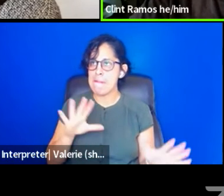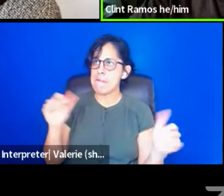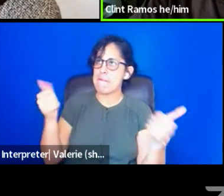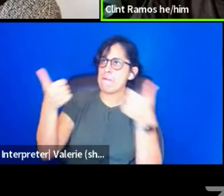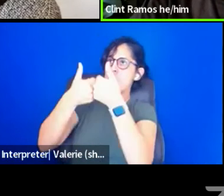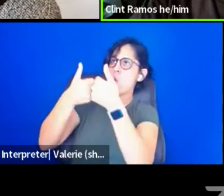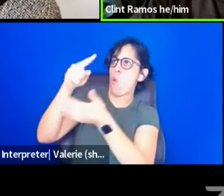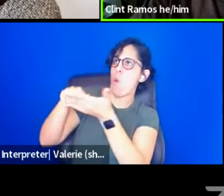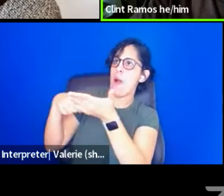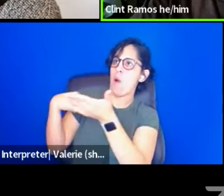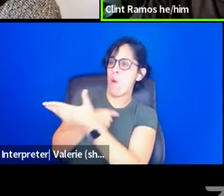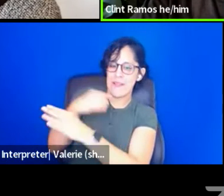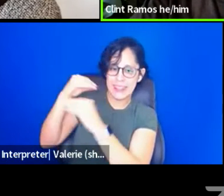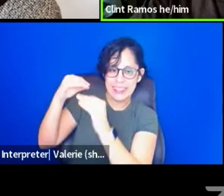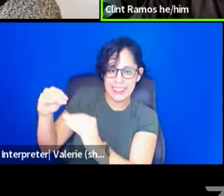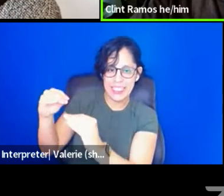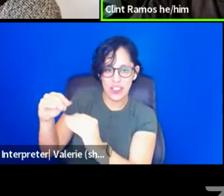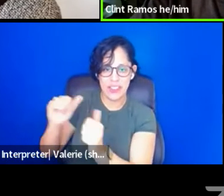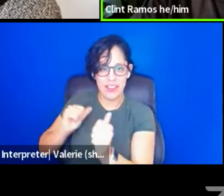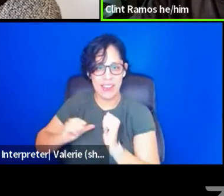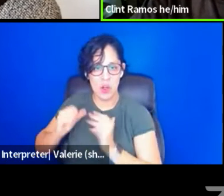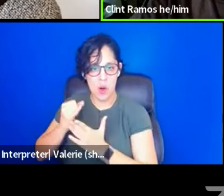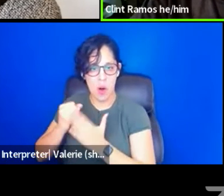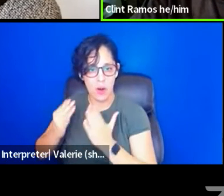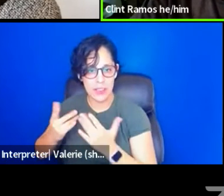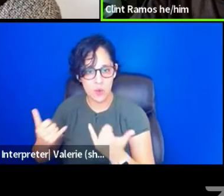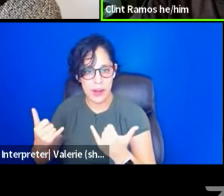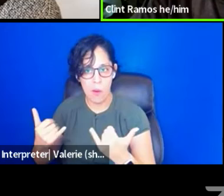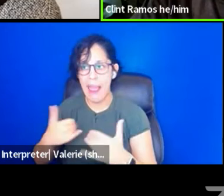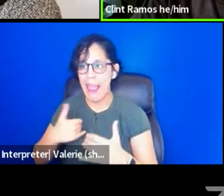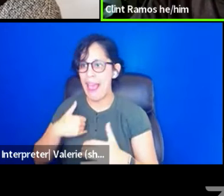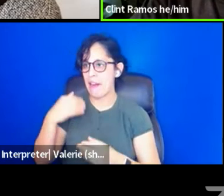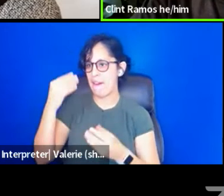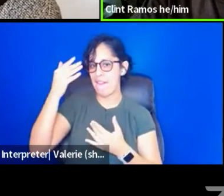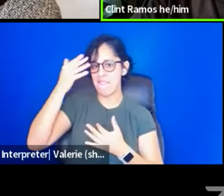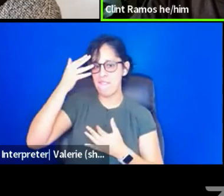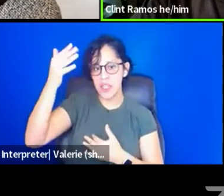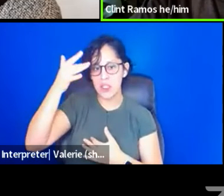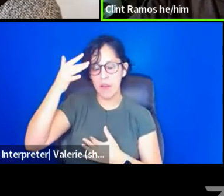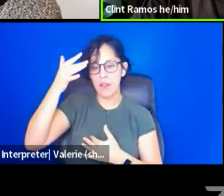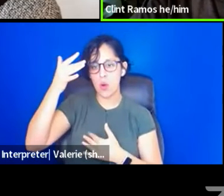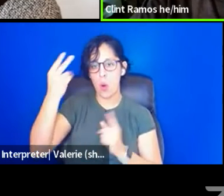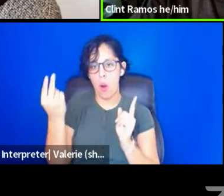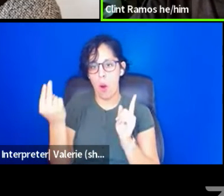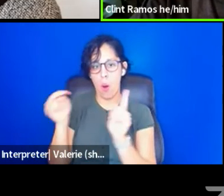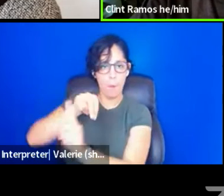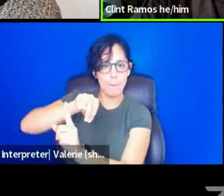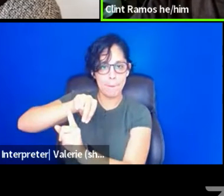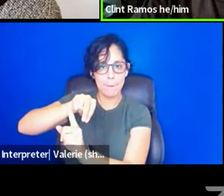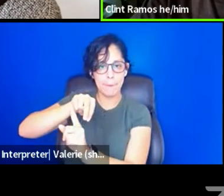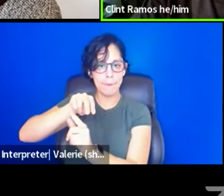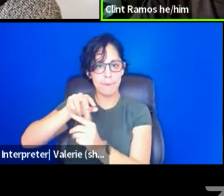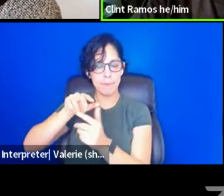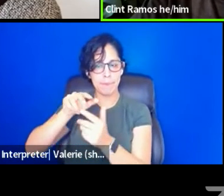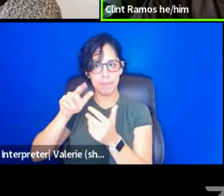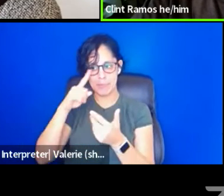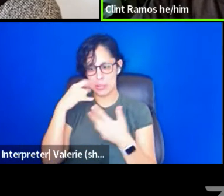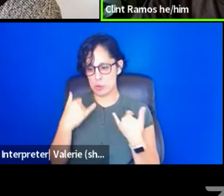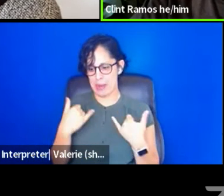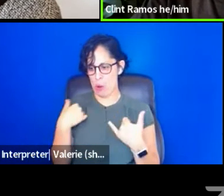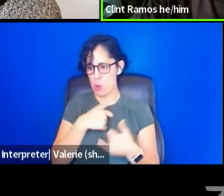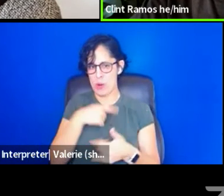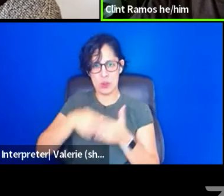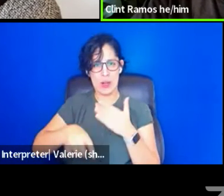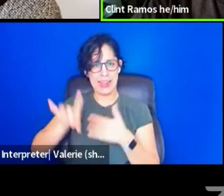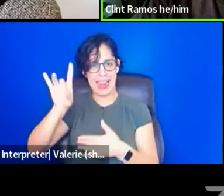artists right now. Like I, you know, I've had a big sort of philosophical shift about that. Right. Because right now basically we're charging like $80